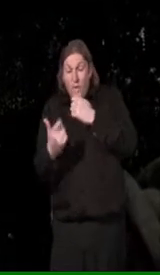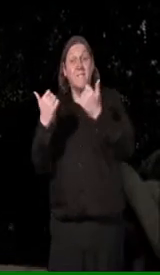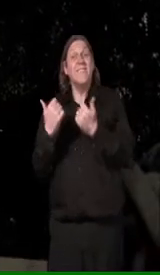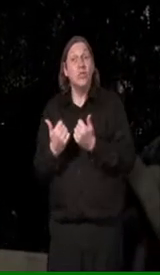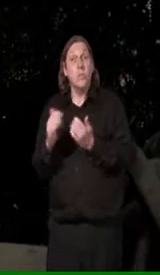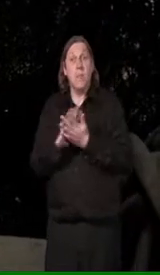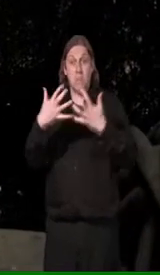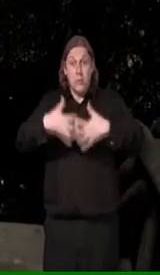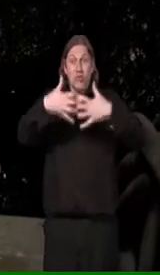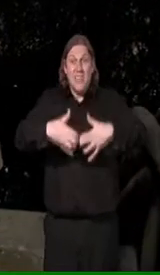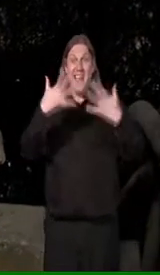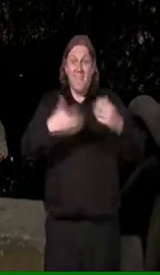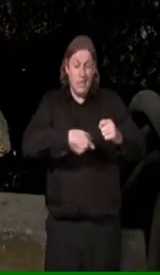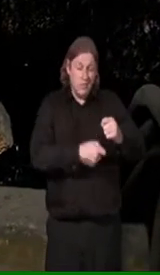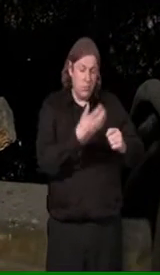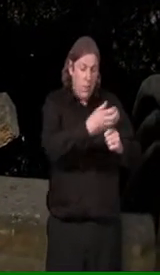back to one side.